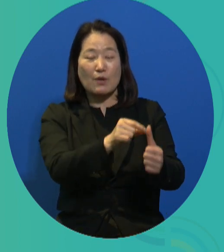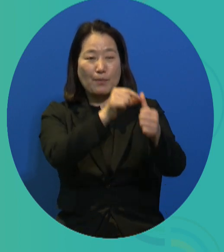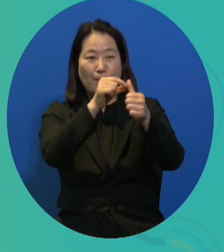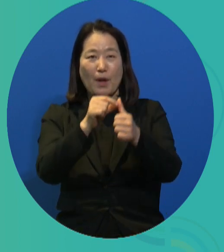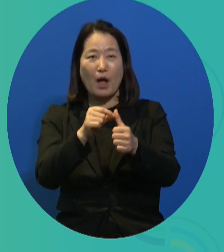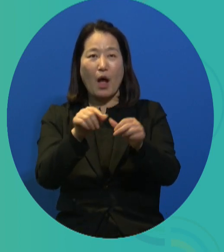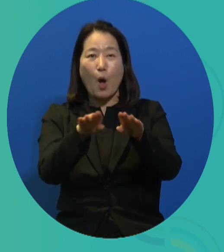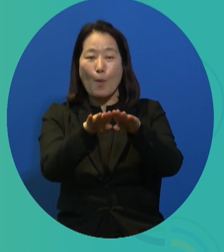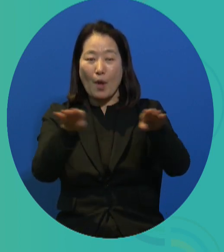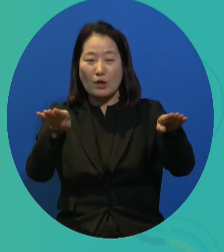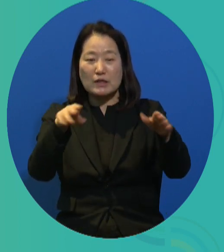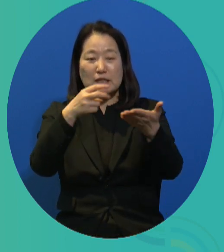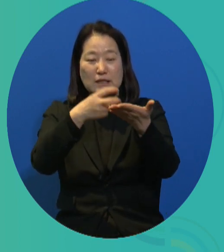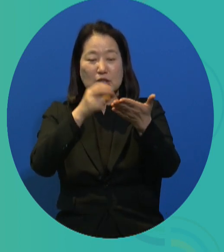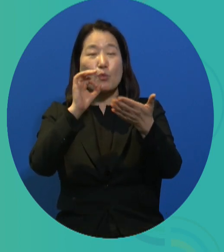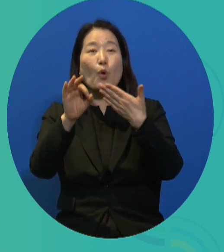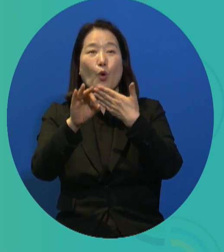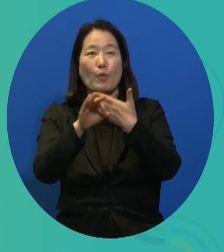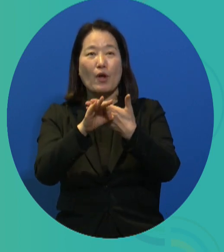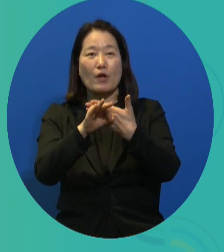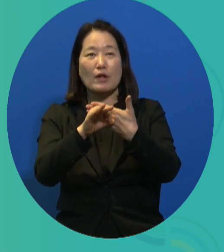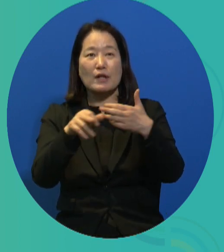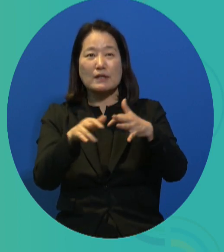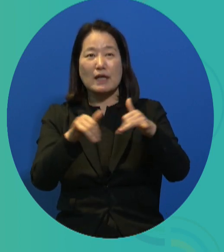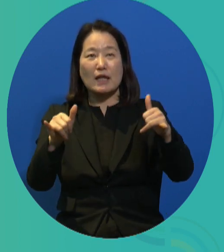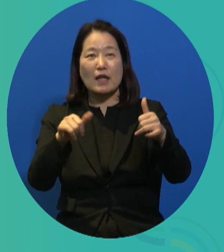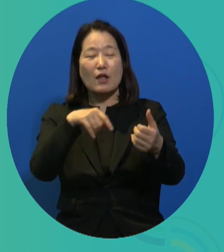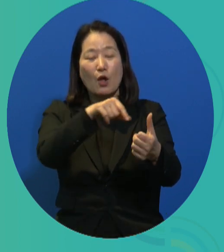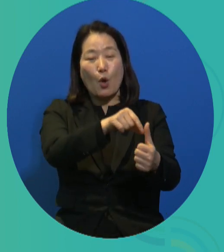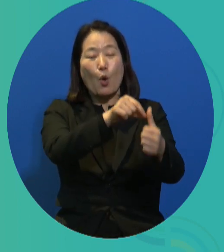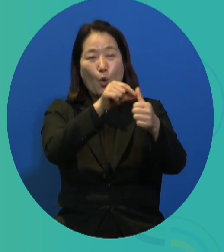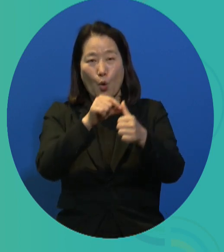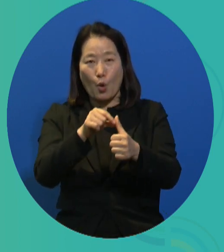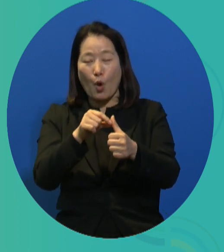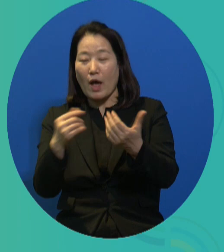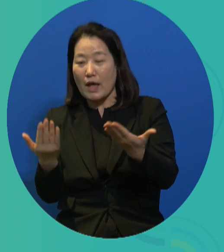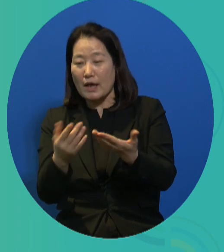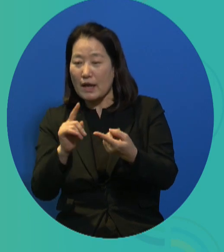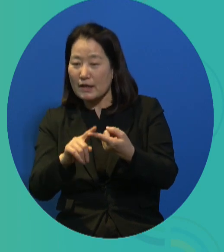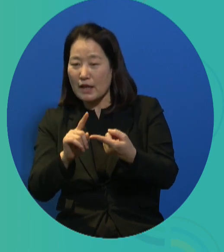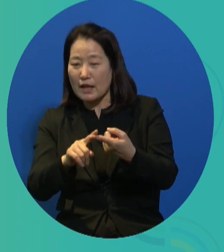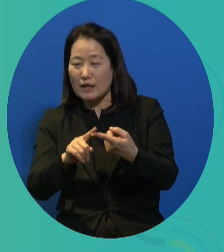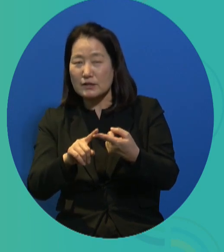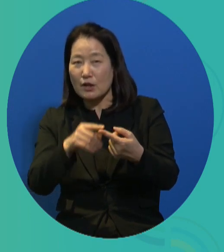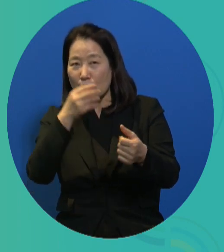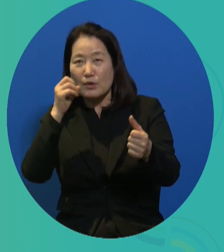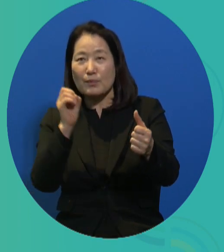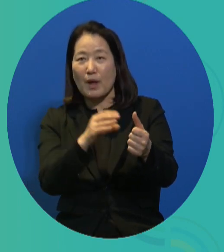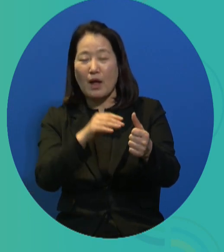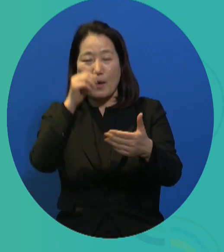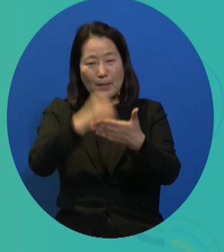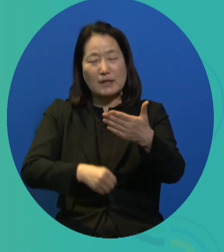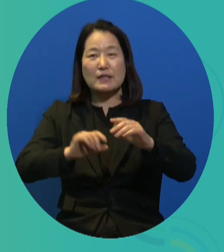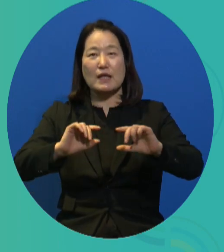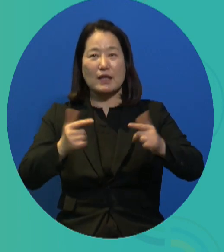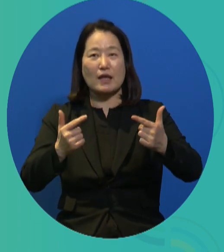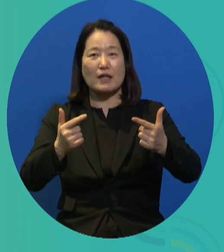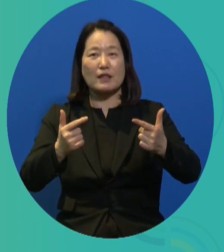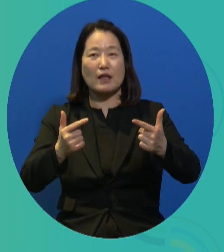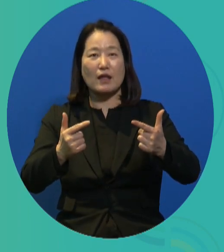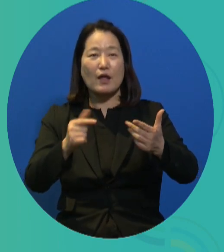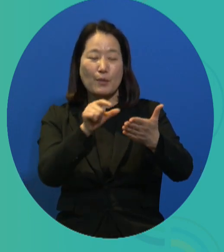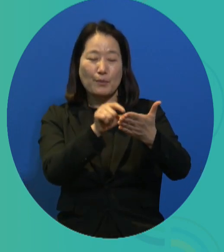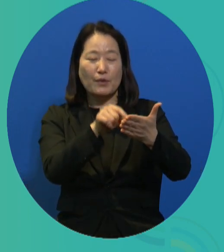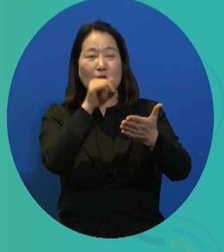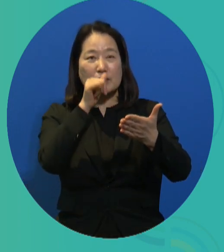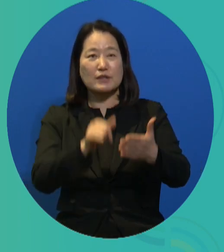then the employment equality guidelines that came on the heels of that said that